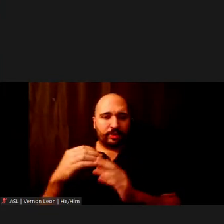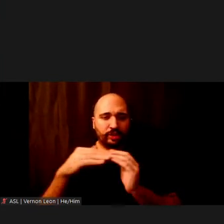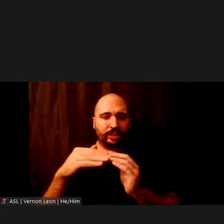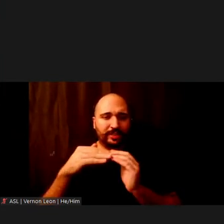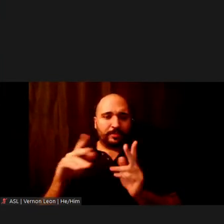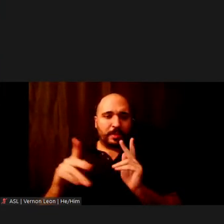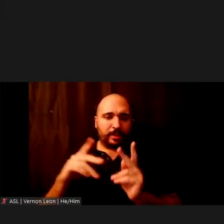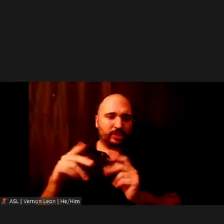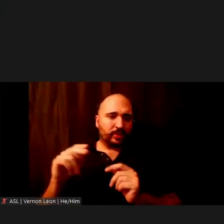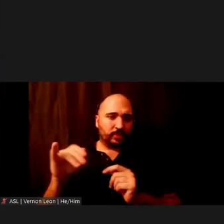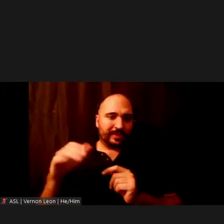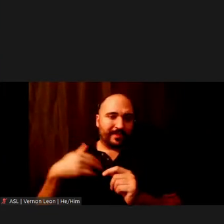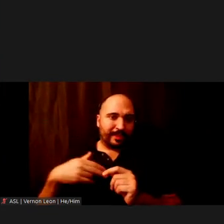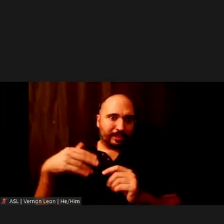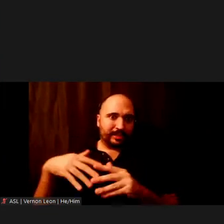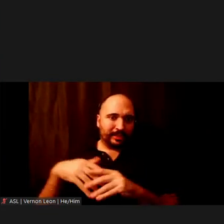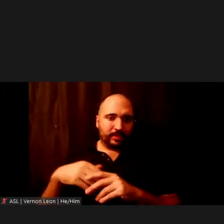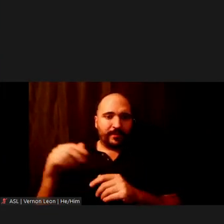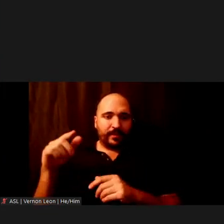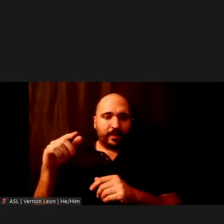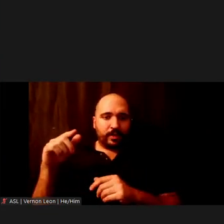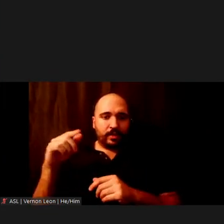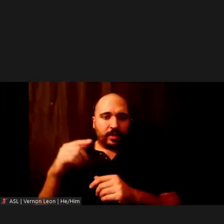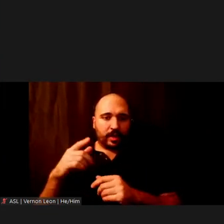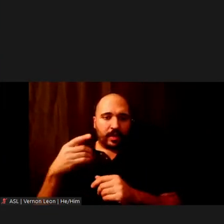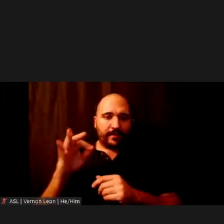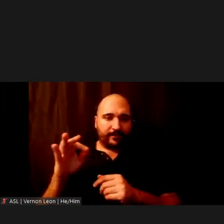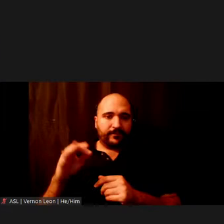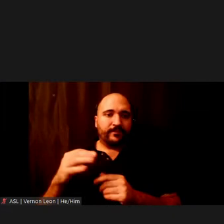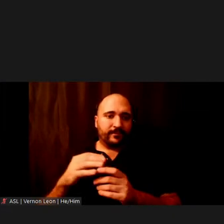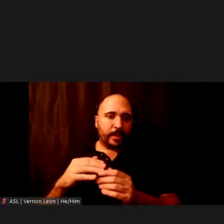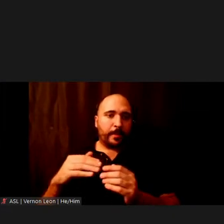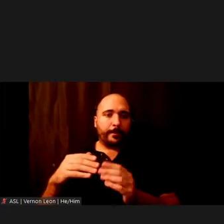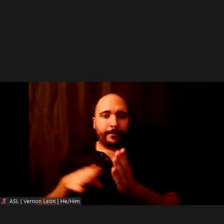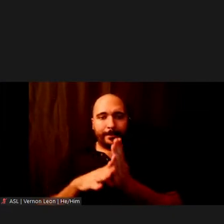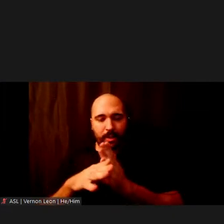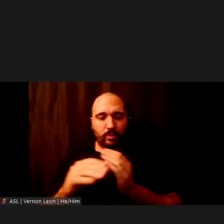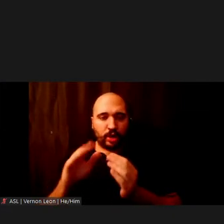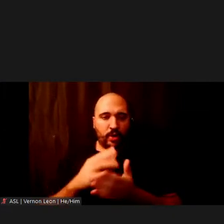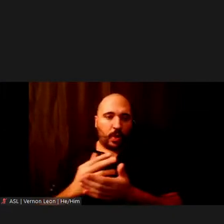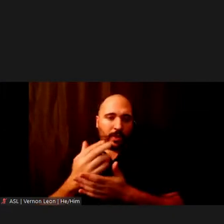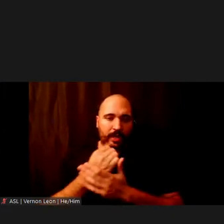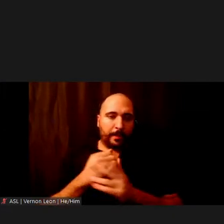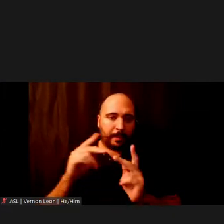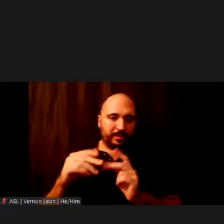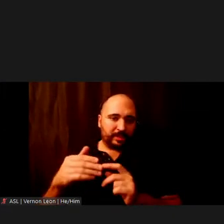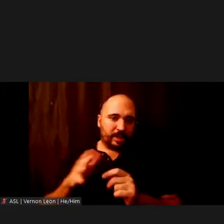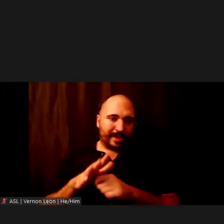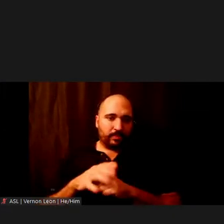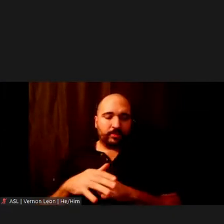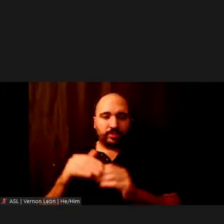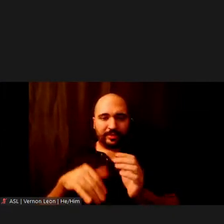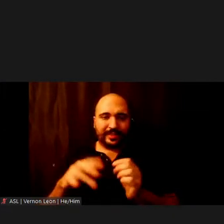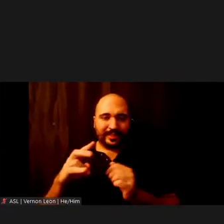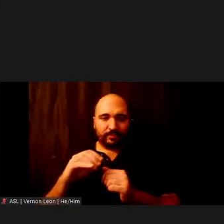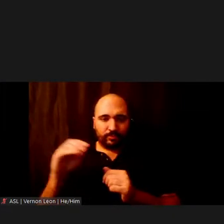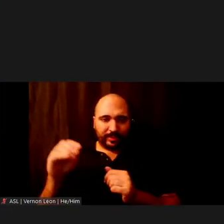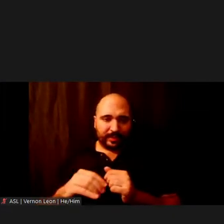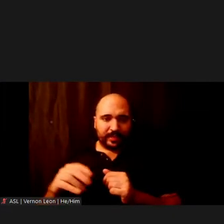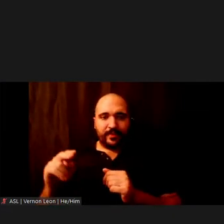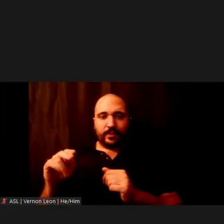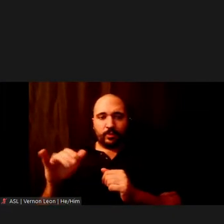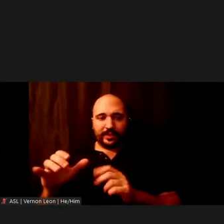has the highest concentration of minority and low income population in our study area. Just under 70% of New York City's